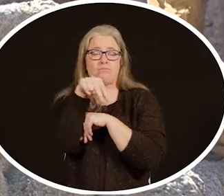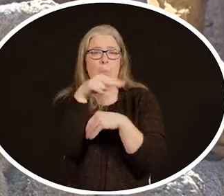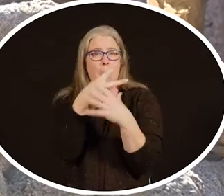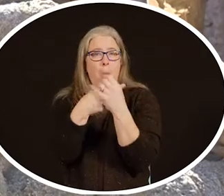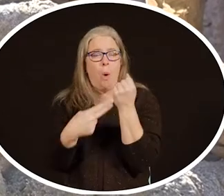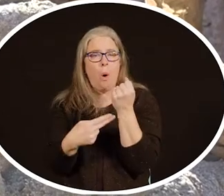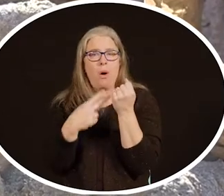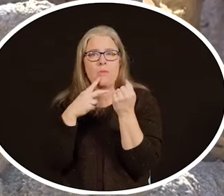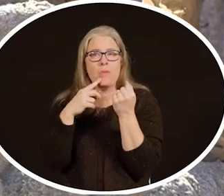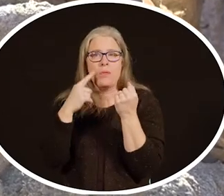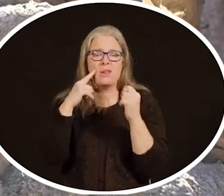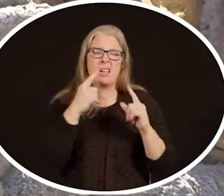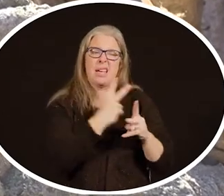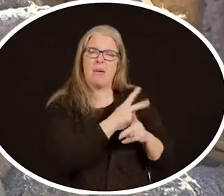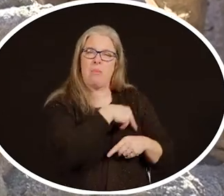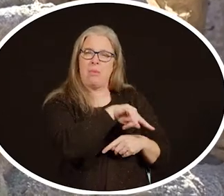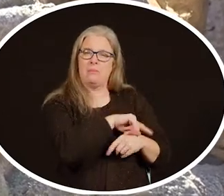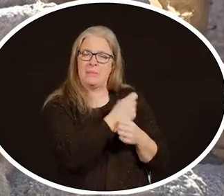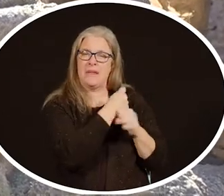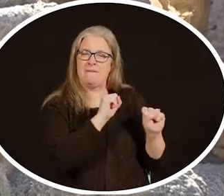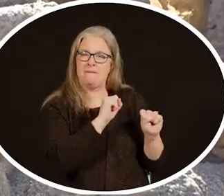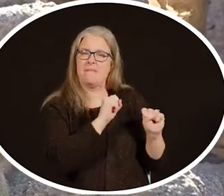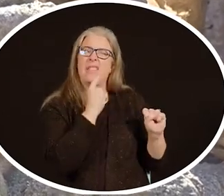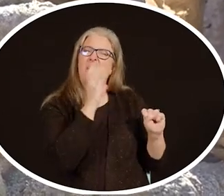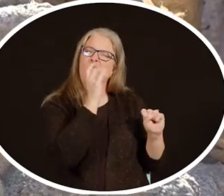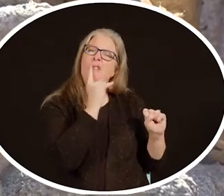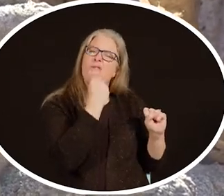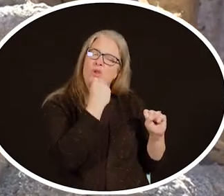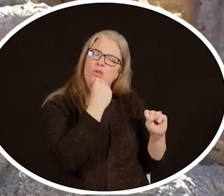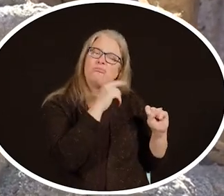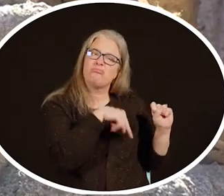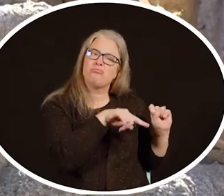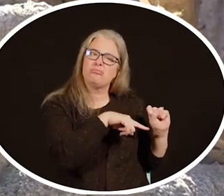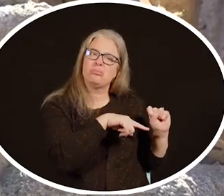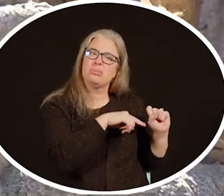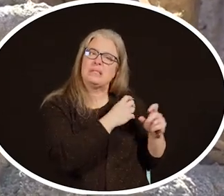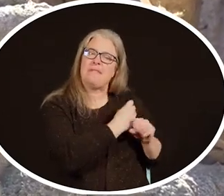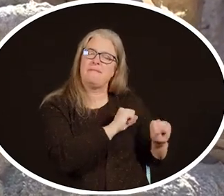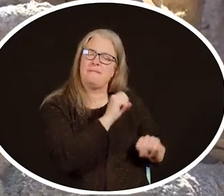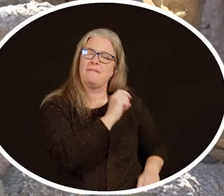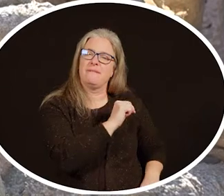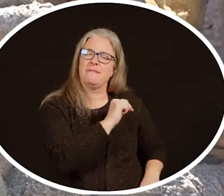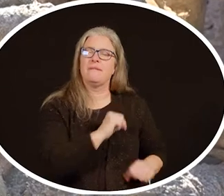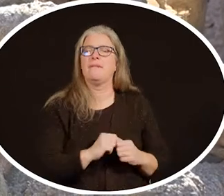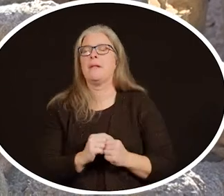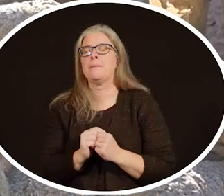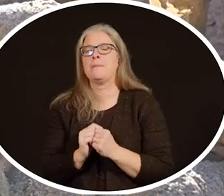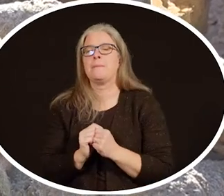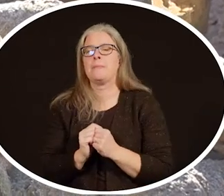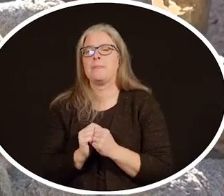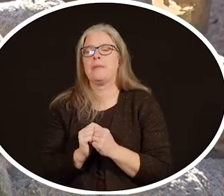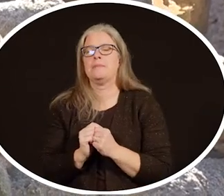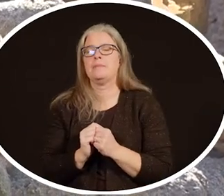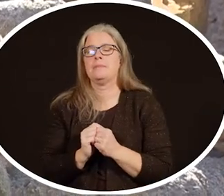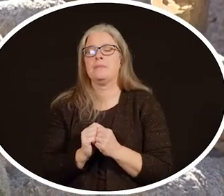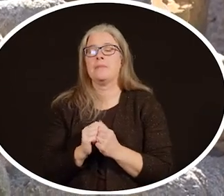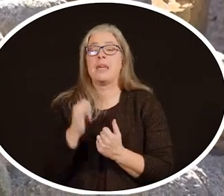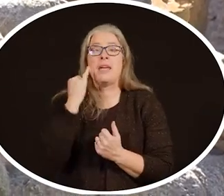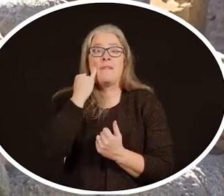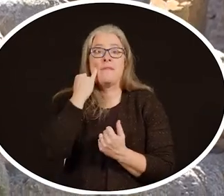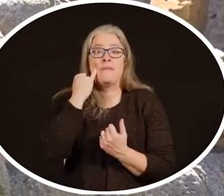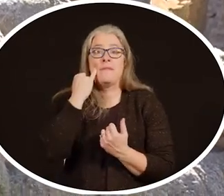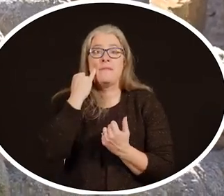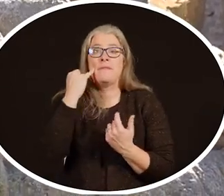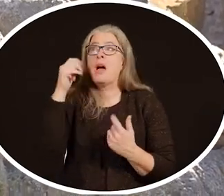ground and keep those other meerkats who are looking for food and digging for insects safe from those predators. And if one